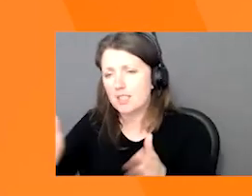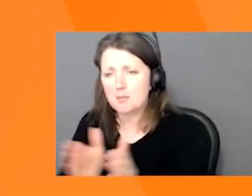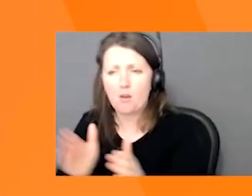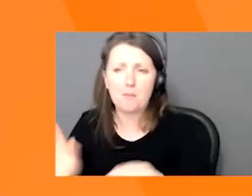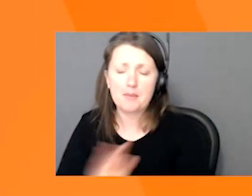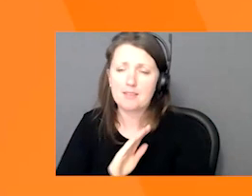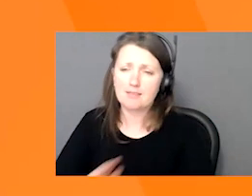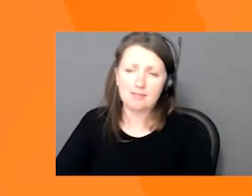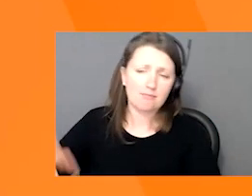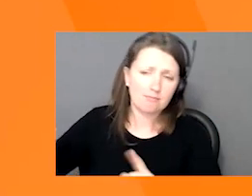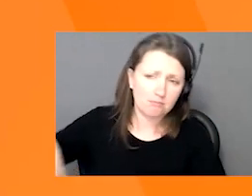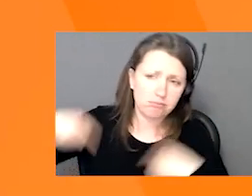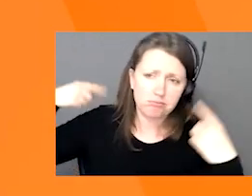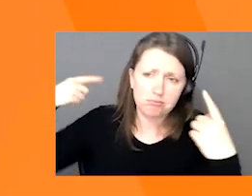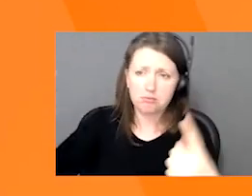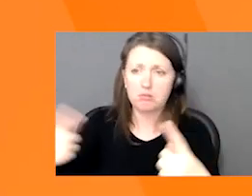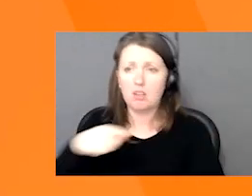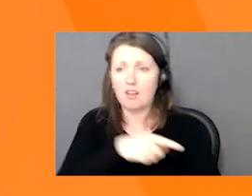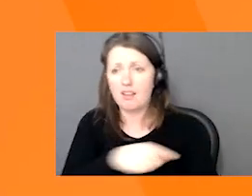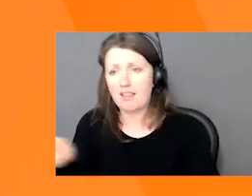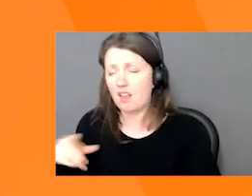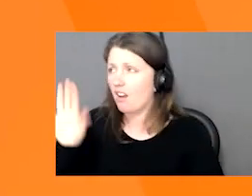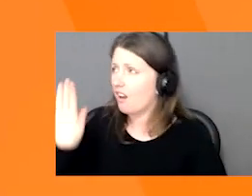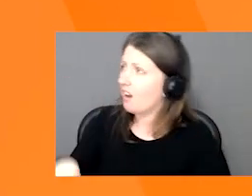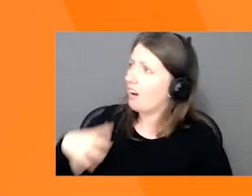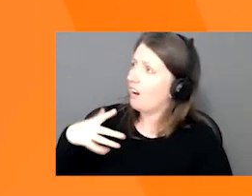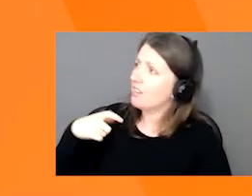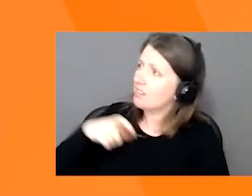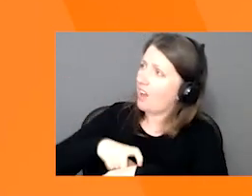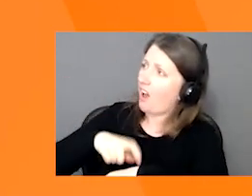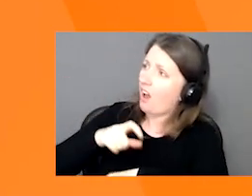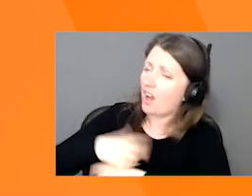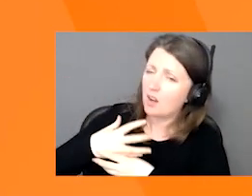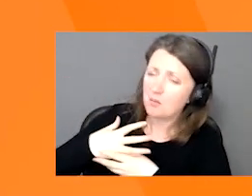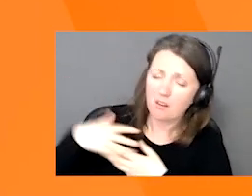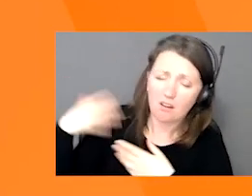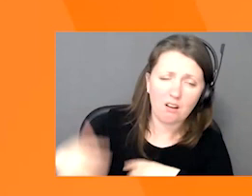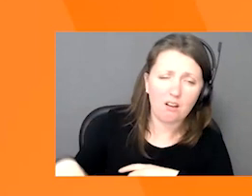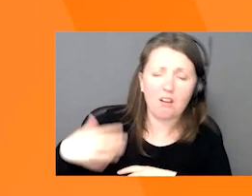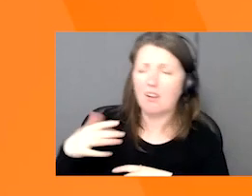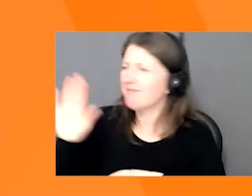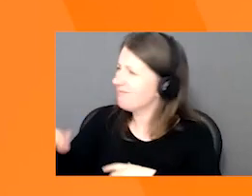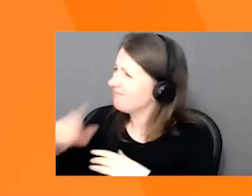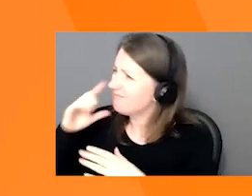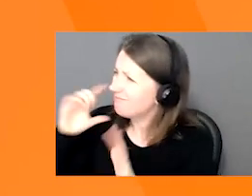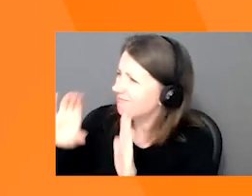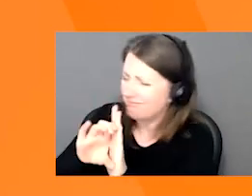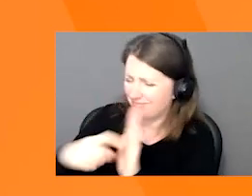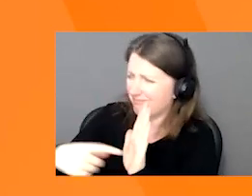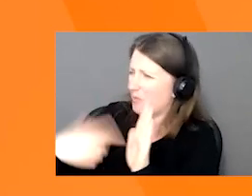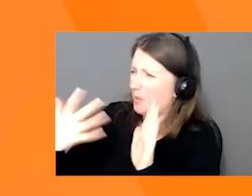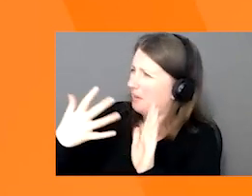and time consuming product listing can be. They ask us questions like, what kind of images do I need? Do retailers